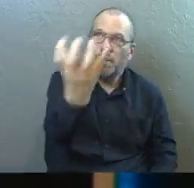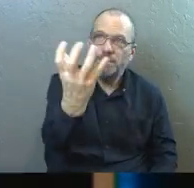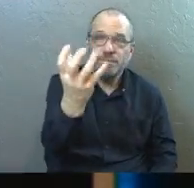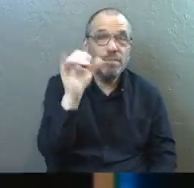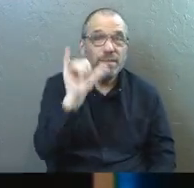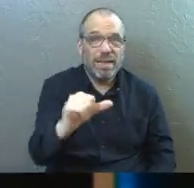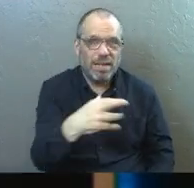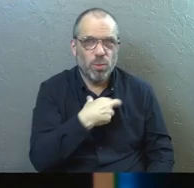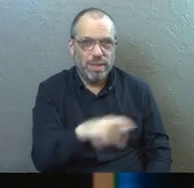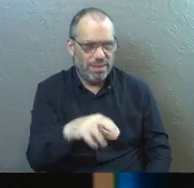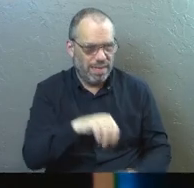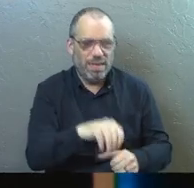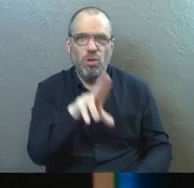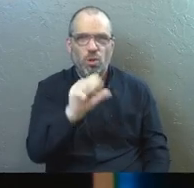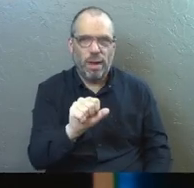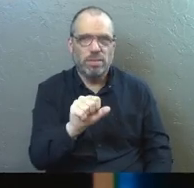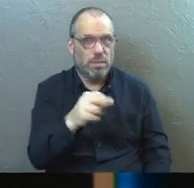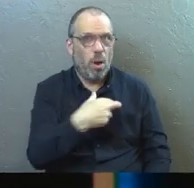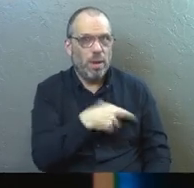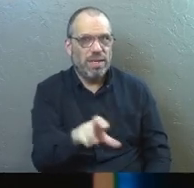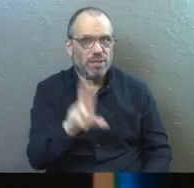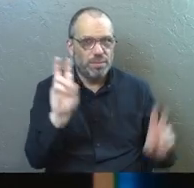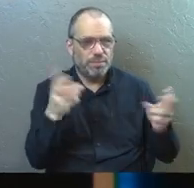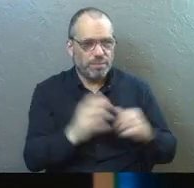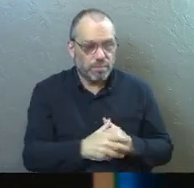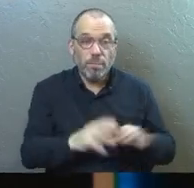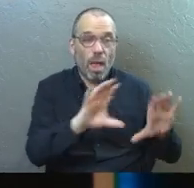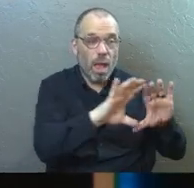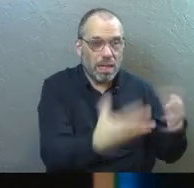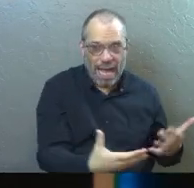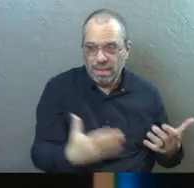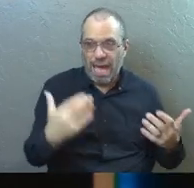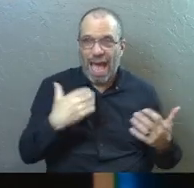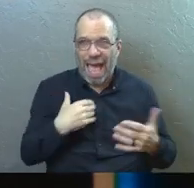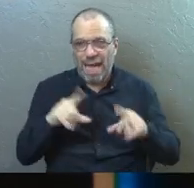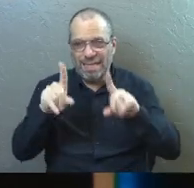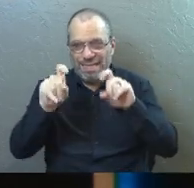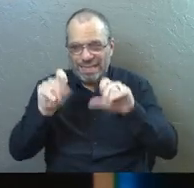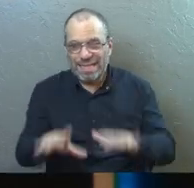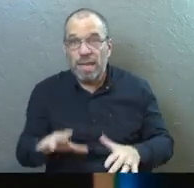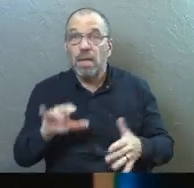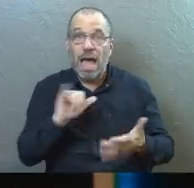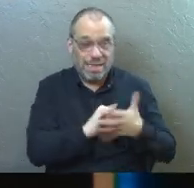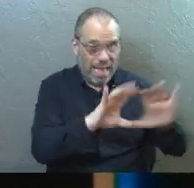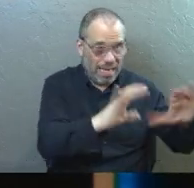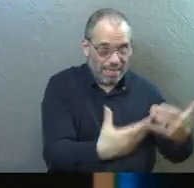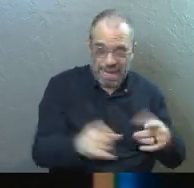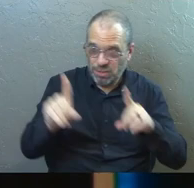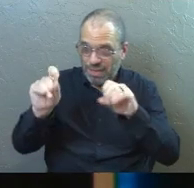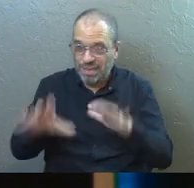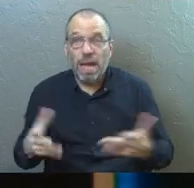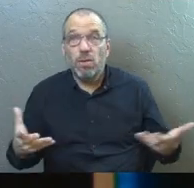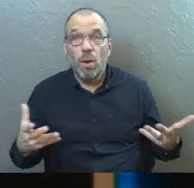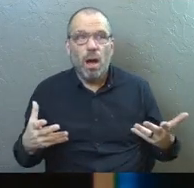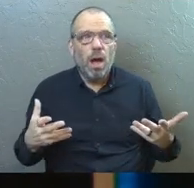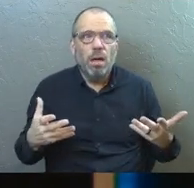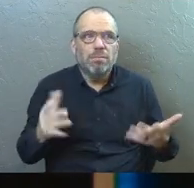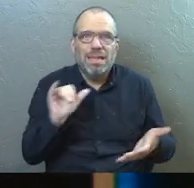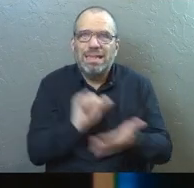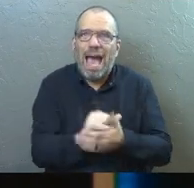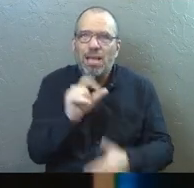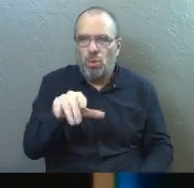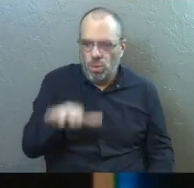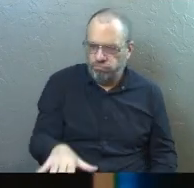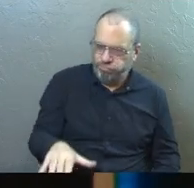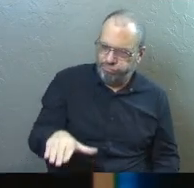There's a religion here in the United States where they have classes and they have examinations. And those classes and examinations are the way